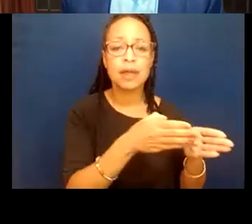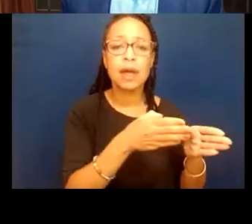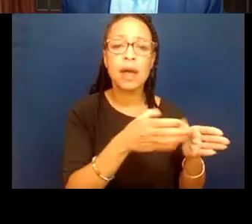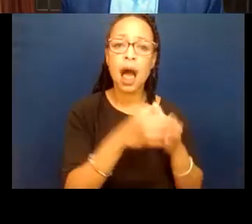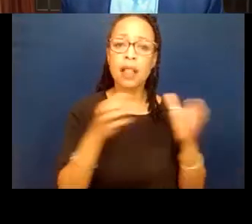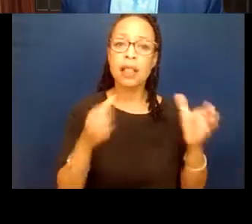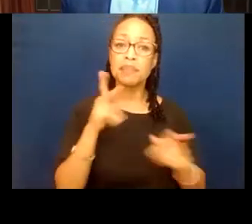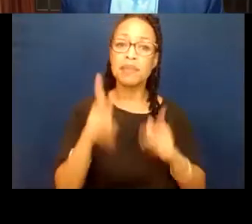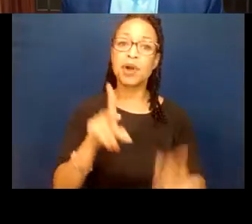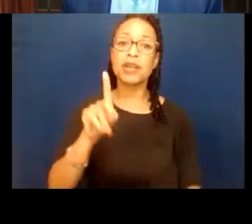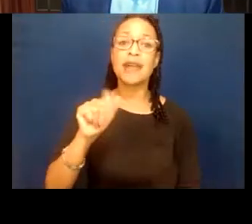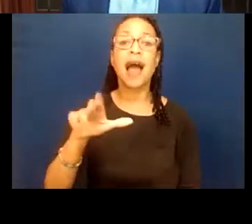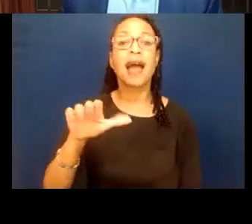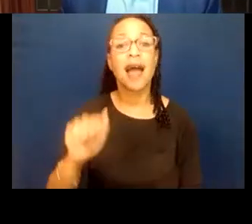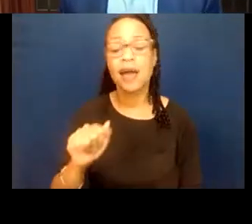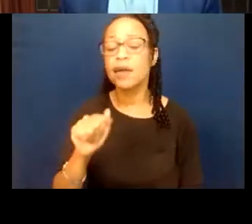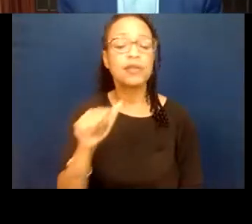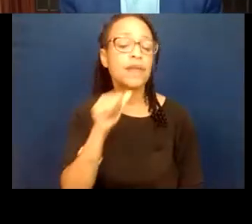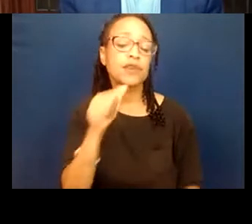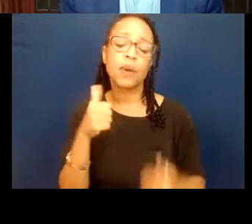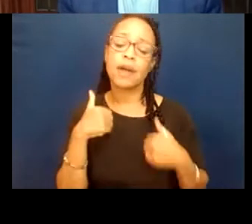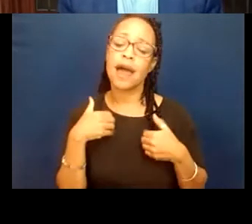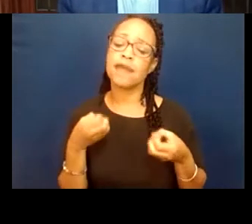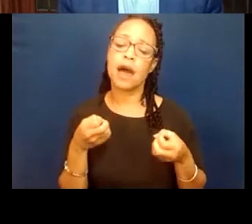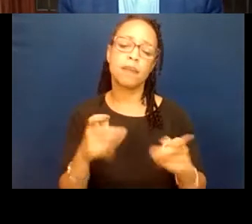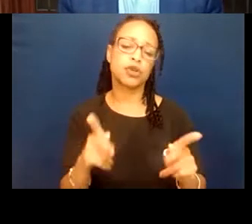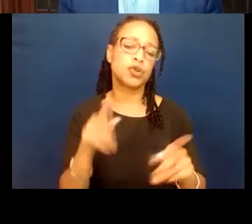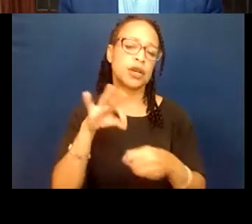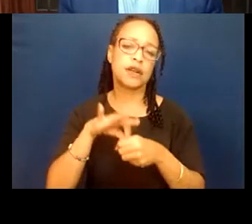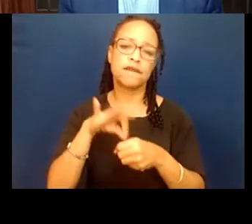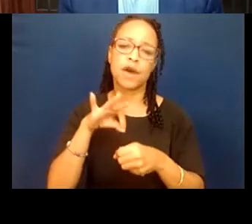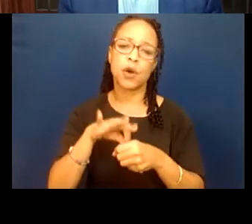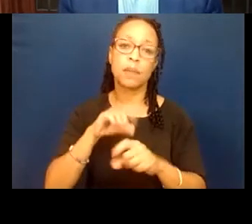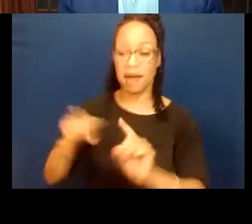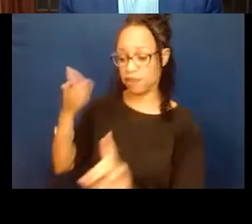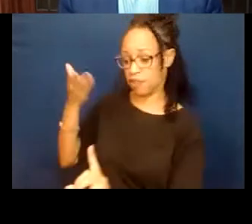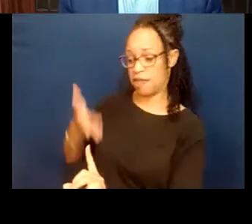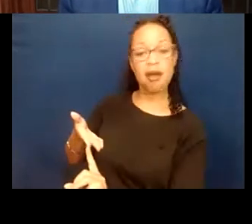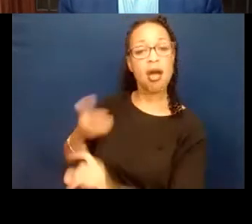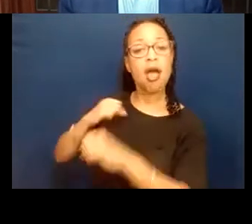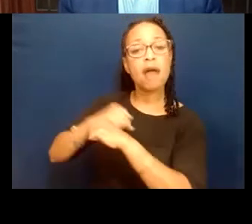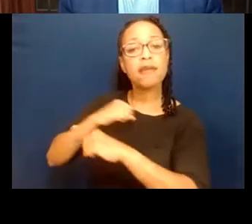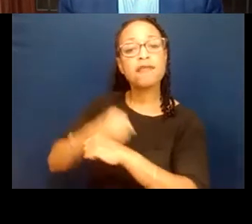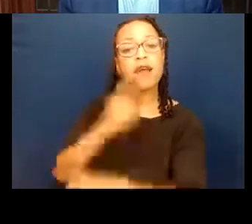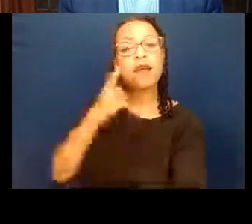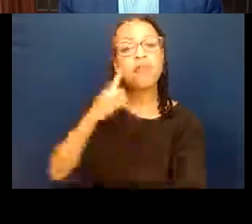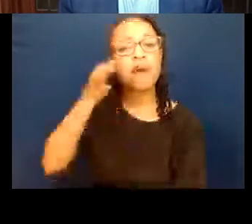tienen esa oportunidad de votar, sin embargo, ahí están, y están peleando por un futuro que los incluye.